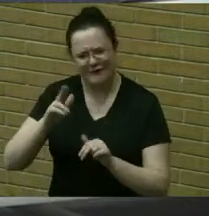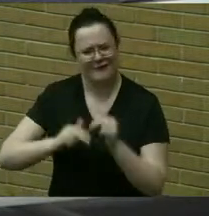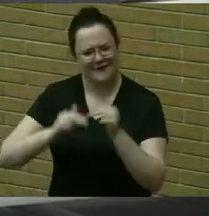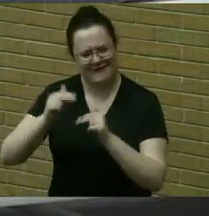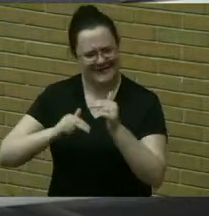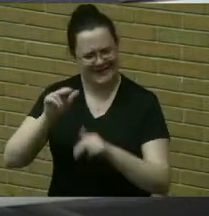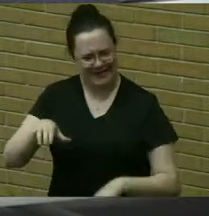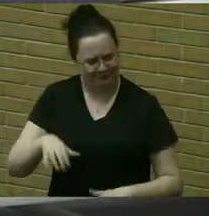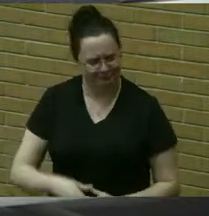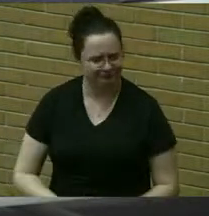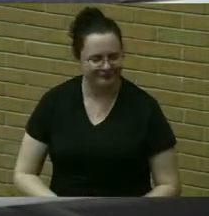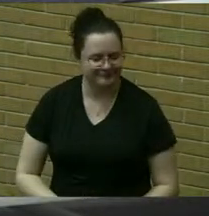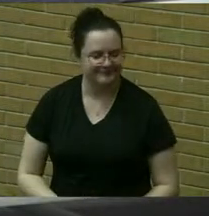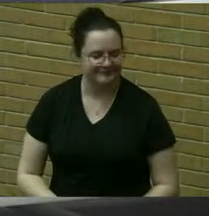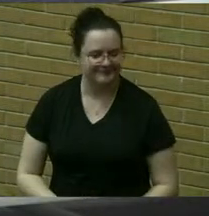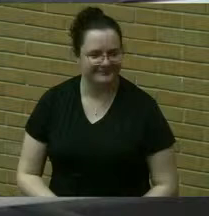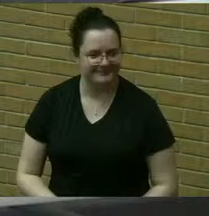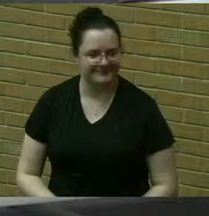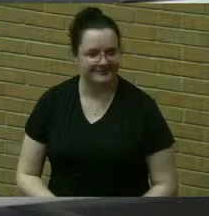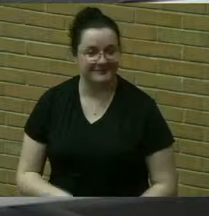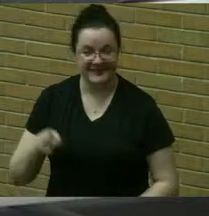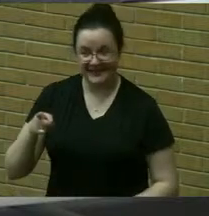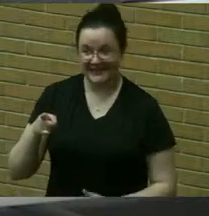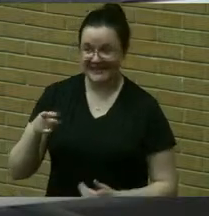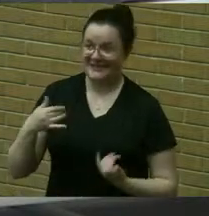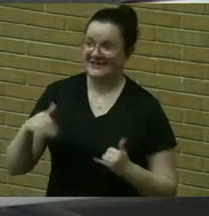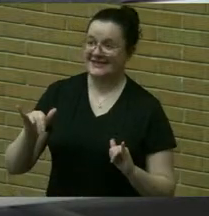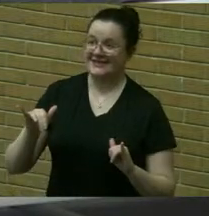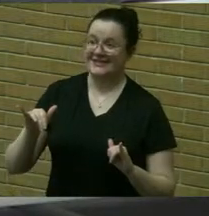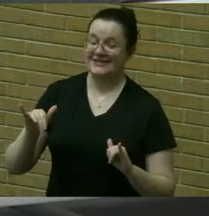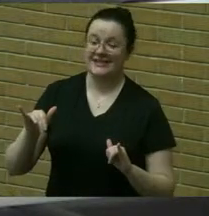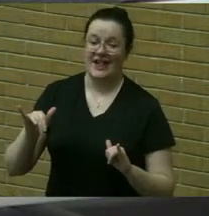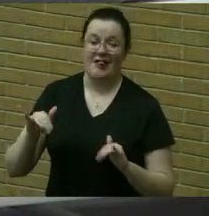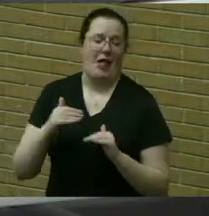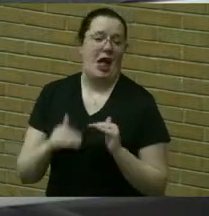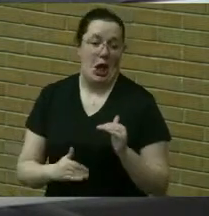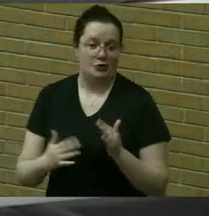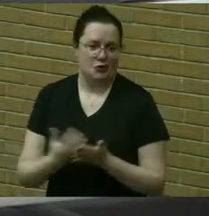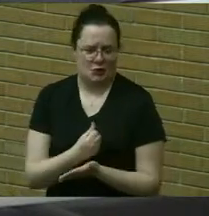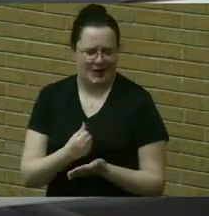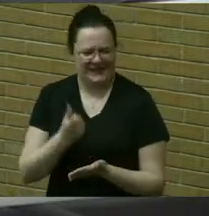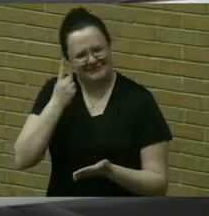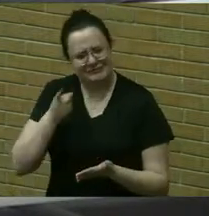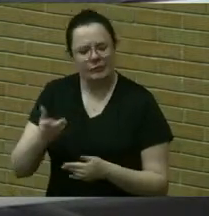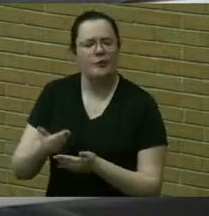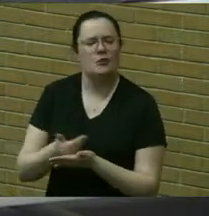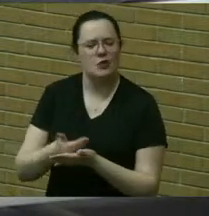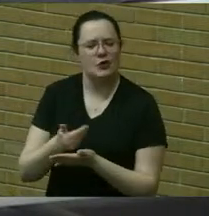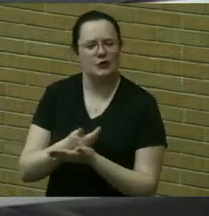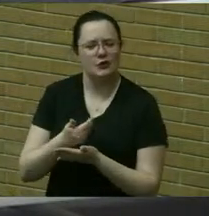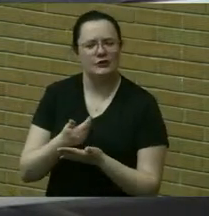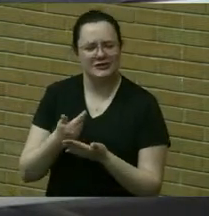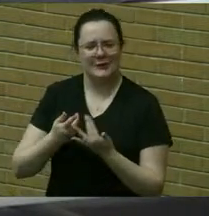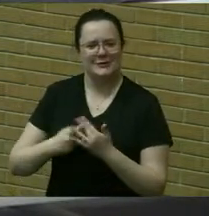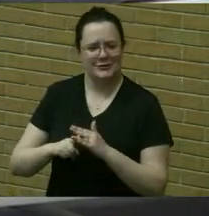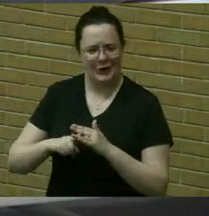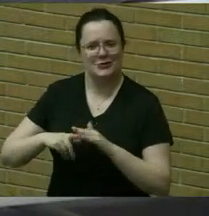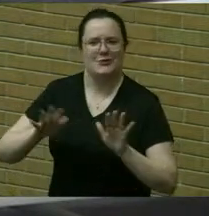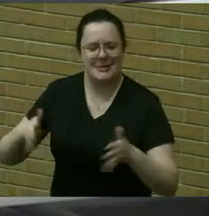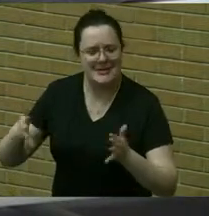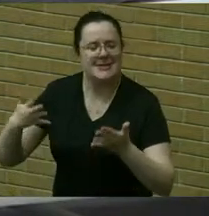that you know is underutilized still i know that you know we're getting there it's new but um this will be a nice uh